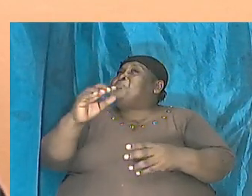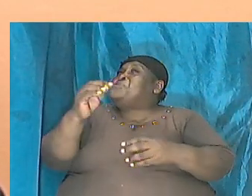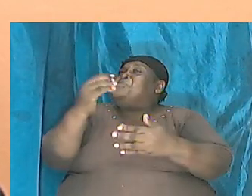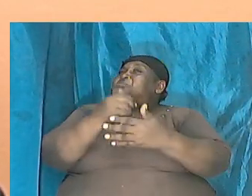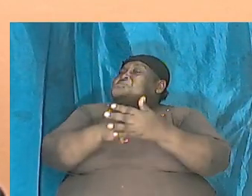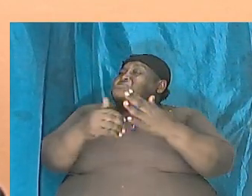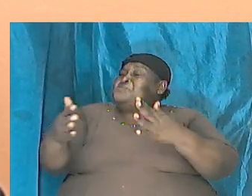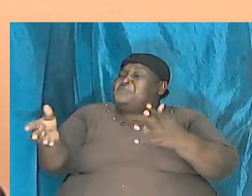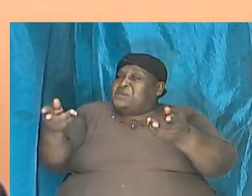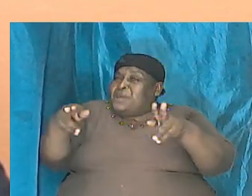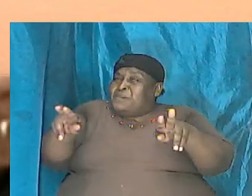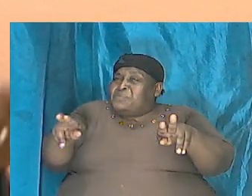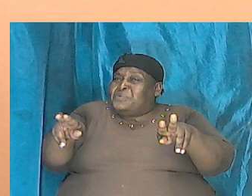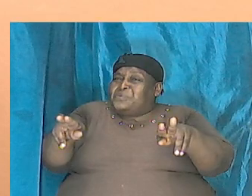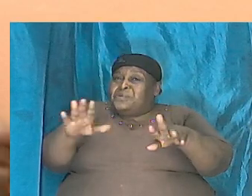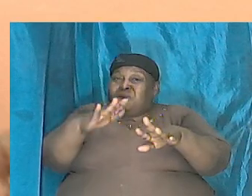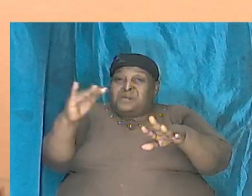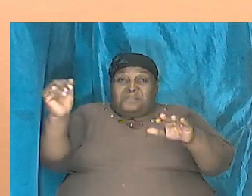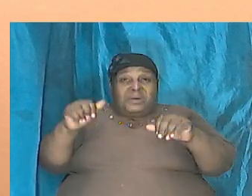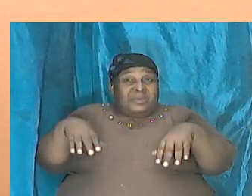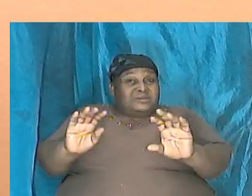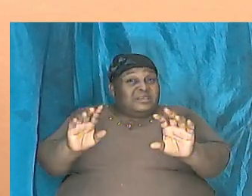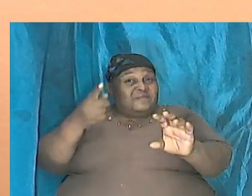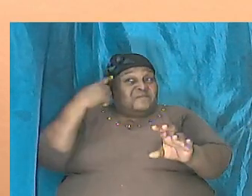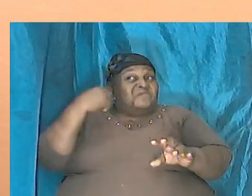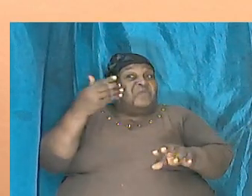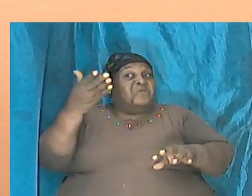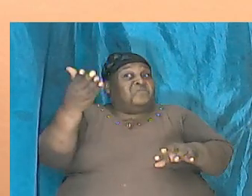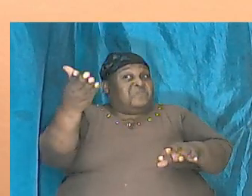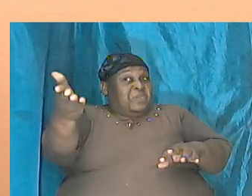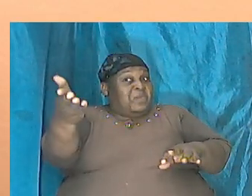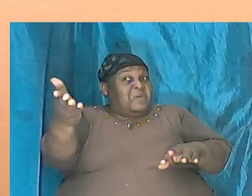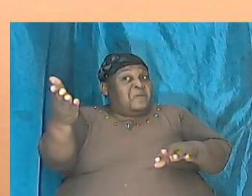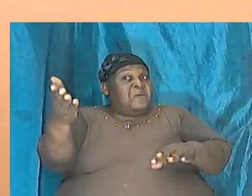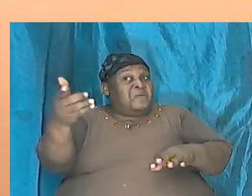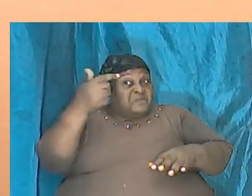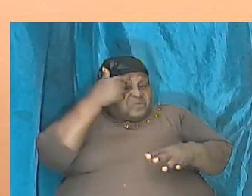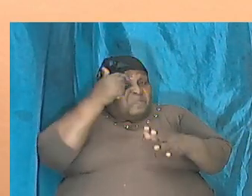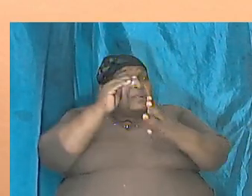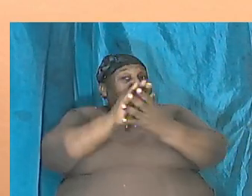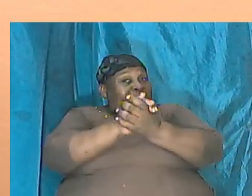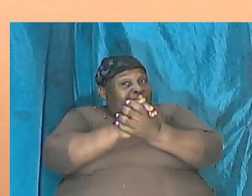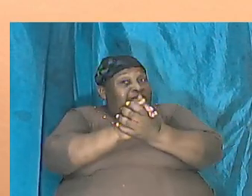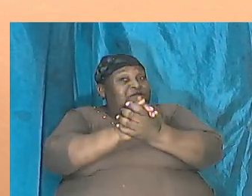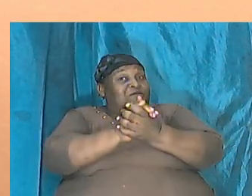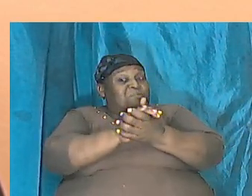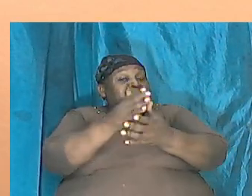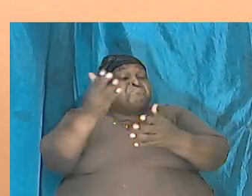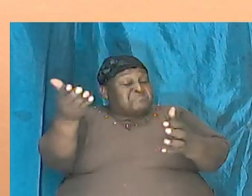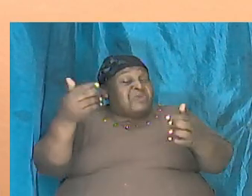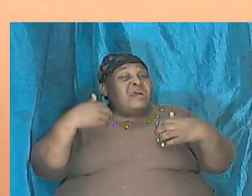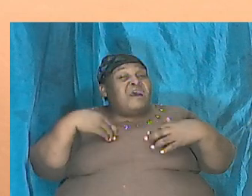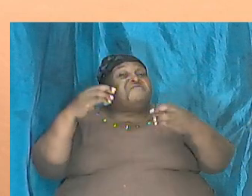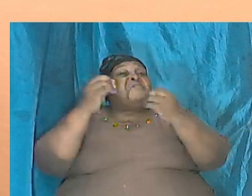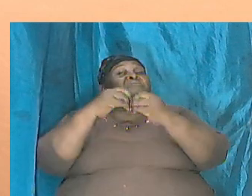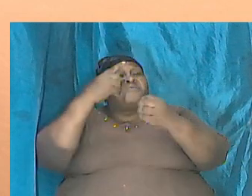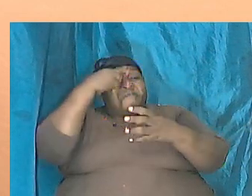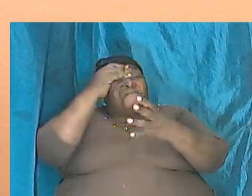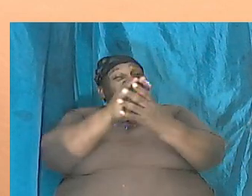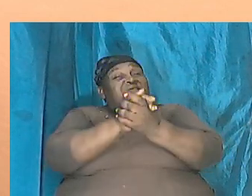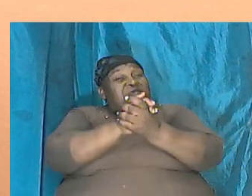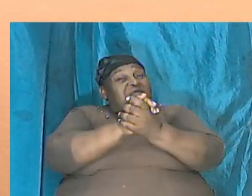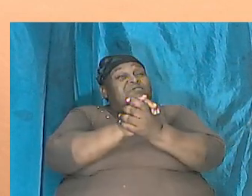chance for them to accept that they have more faith than I have and many of us have.